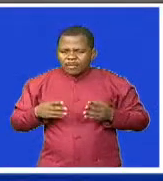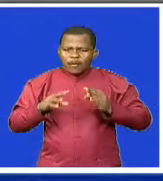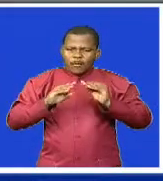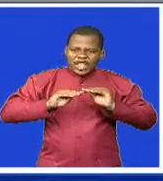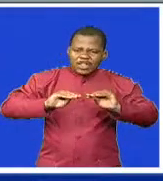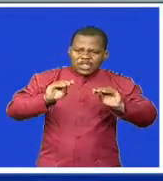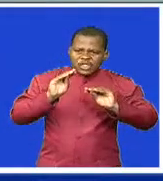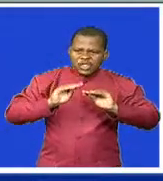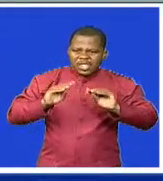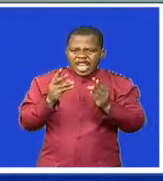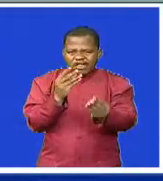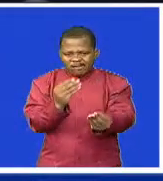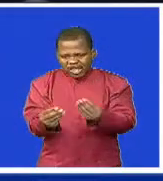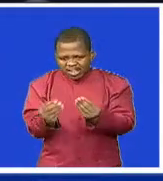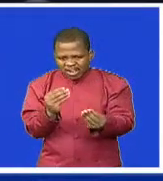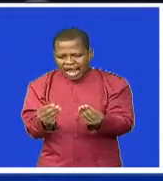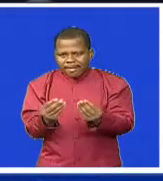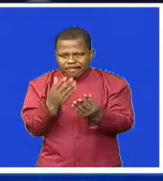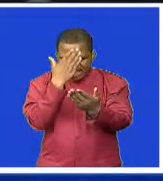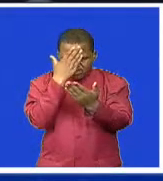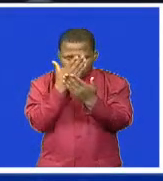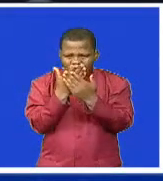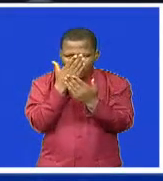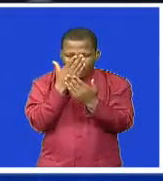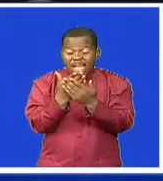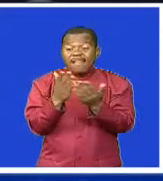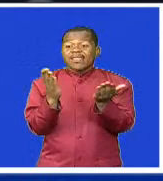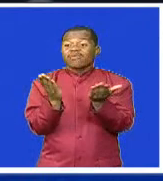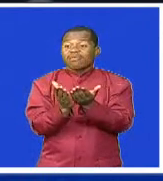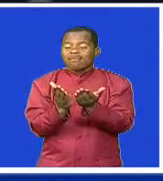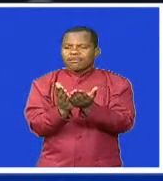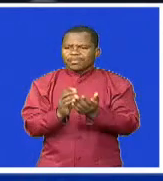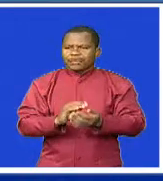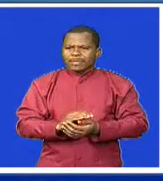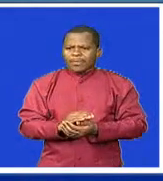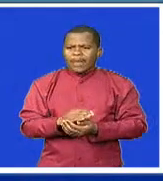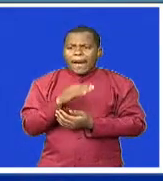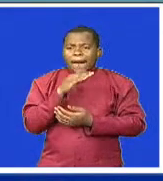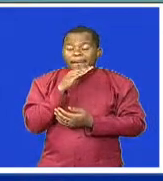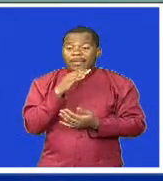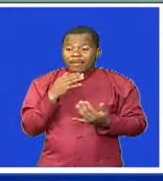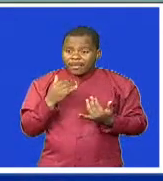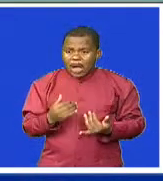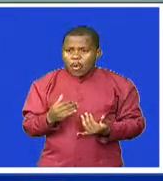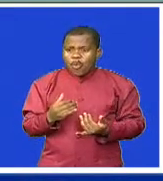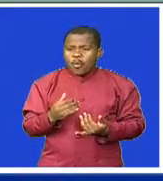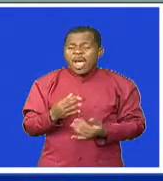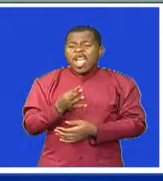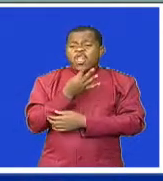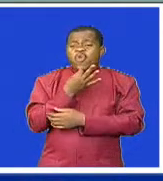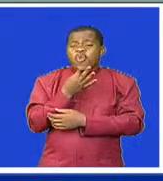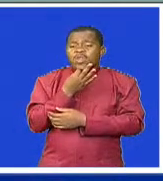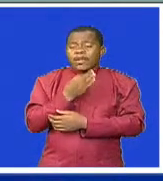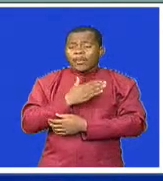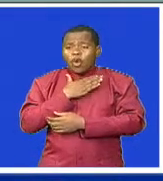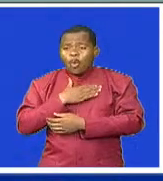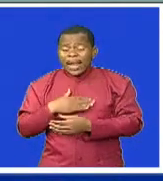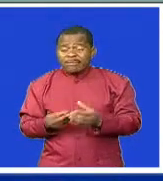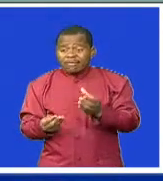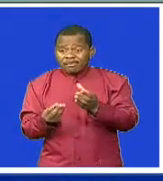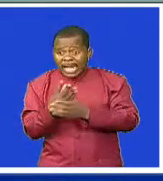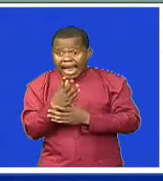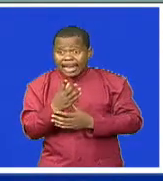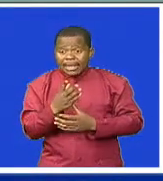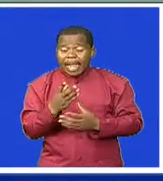our young people only think about entrepreneurship once they fail to get employment. and